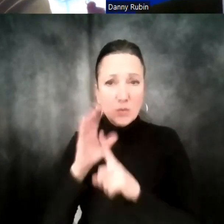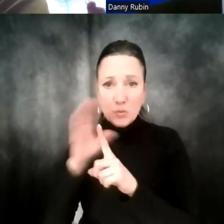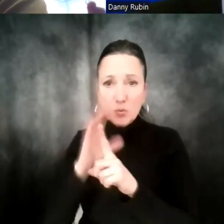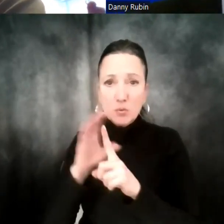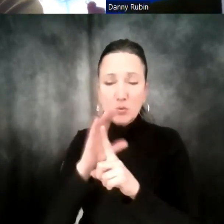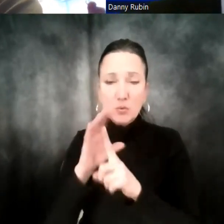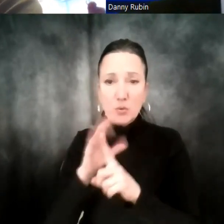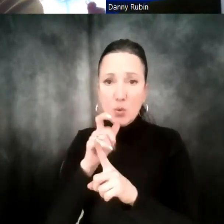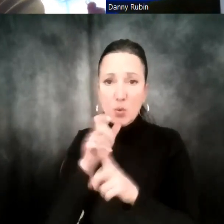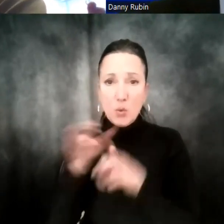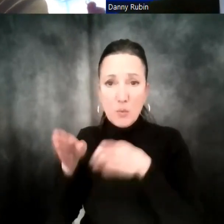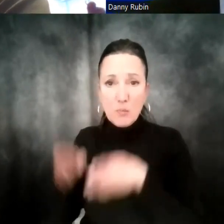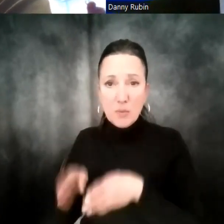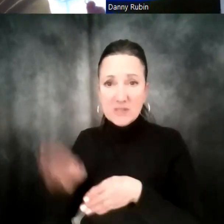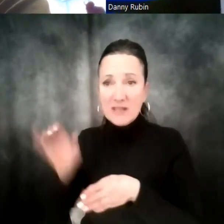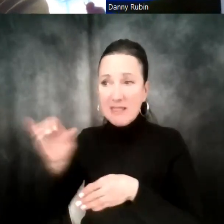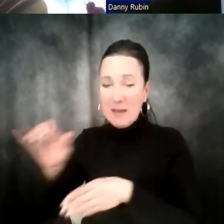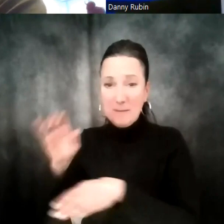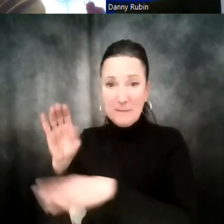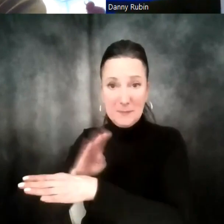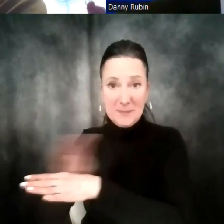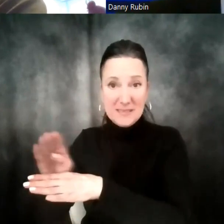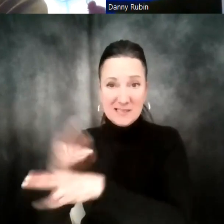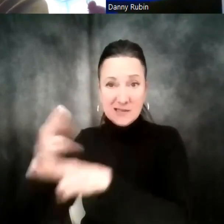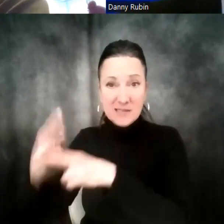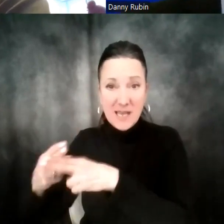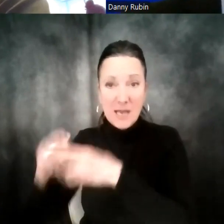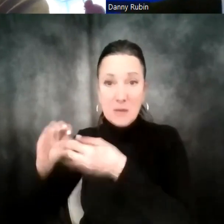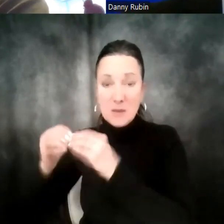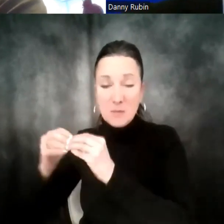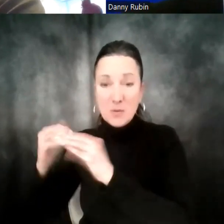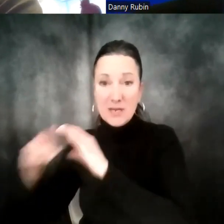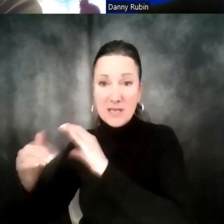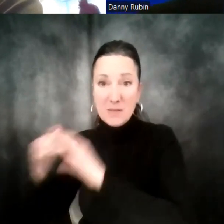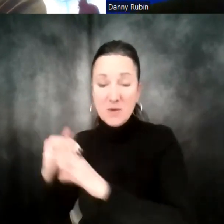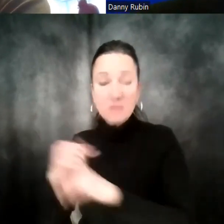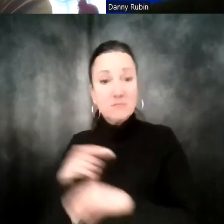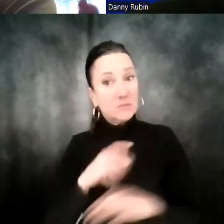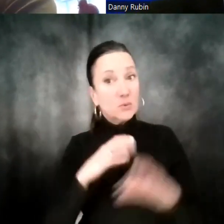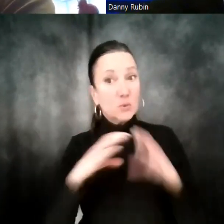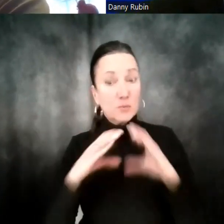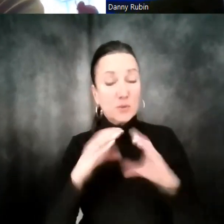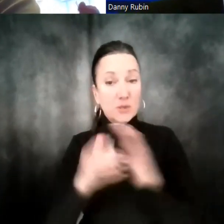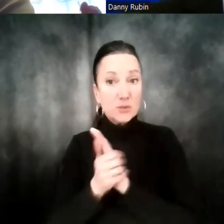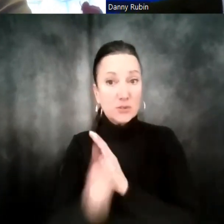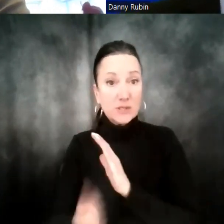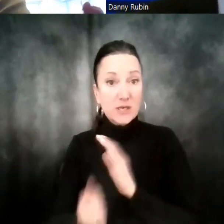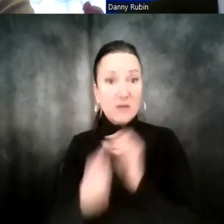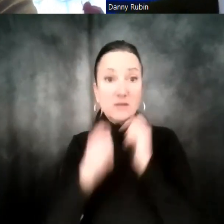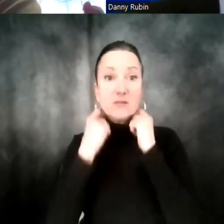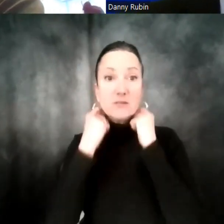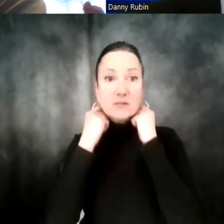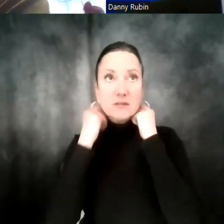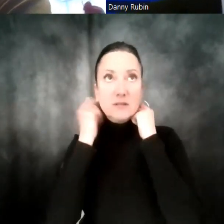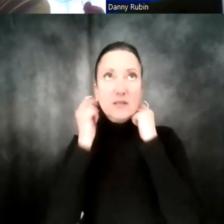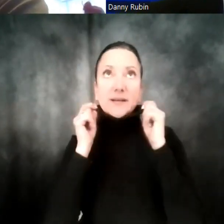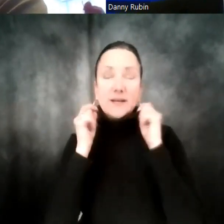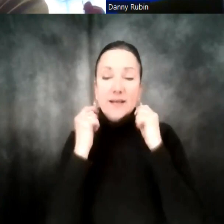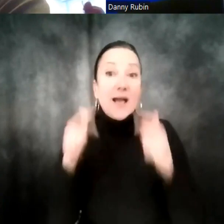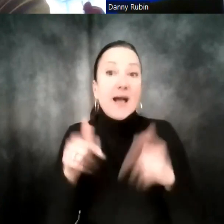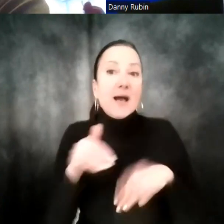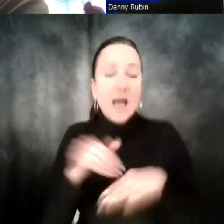where we want to talk about communication skills because, you know, at Amazon, I'd like for you to just speak to how